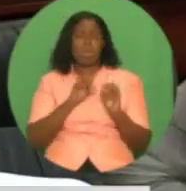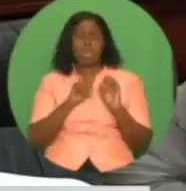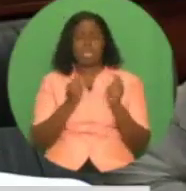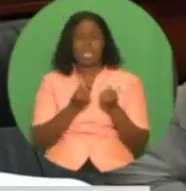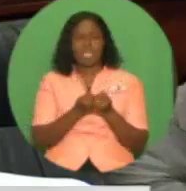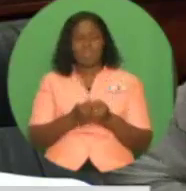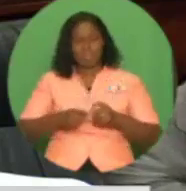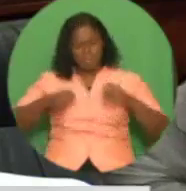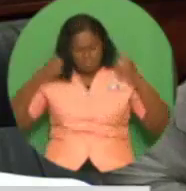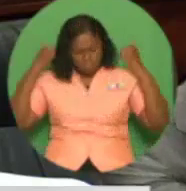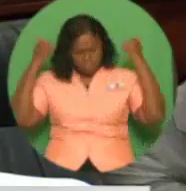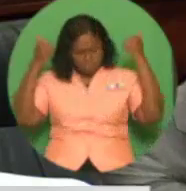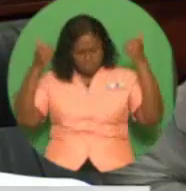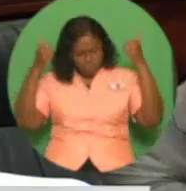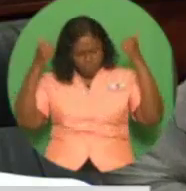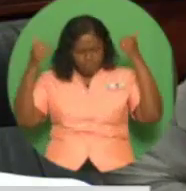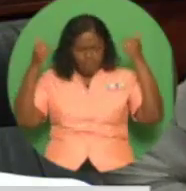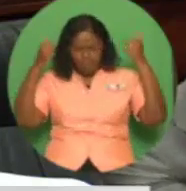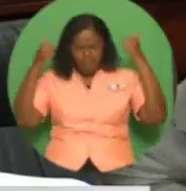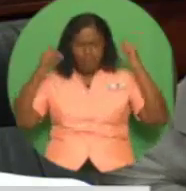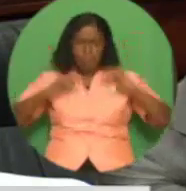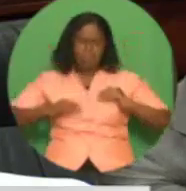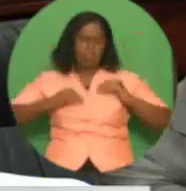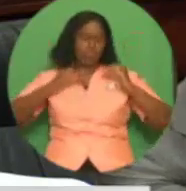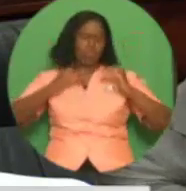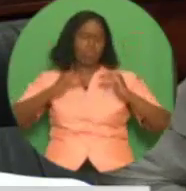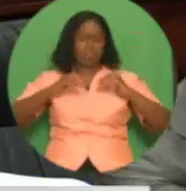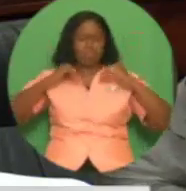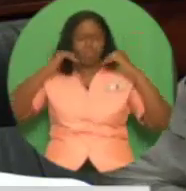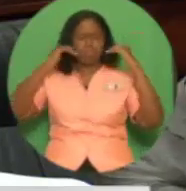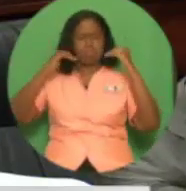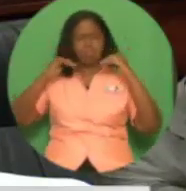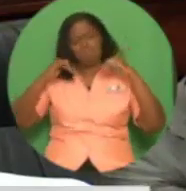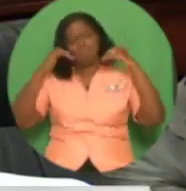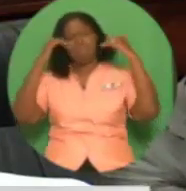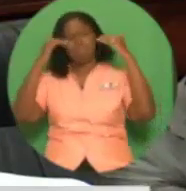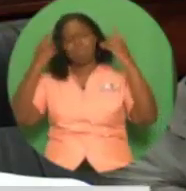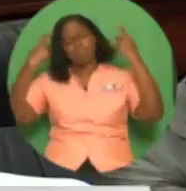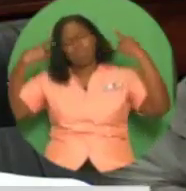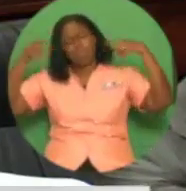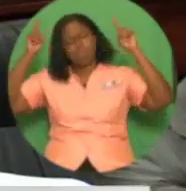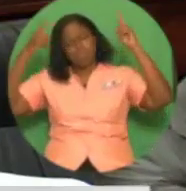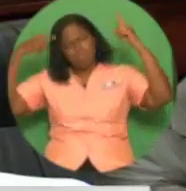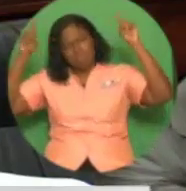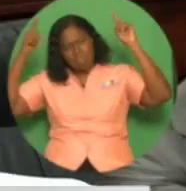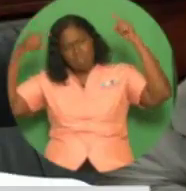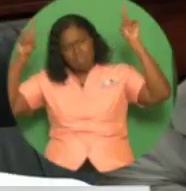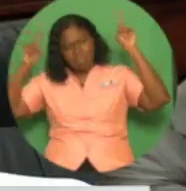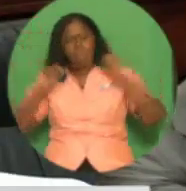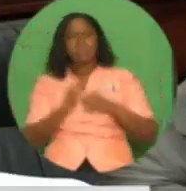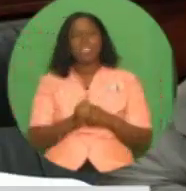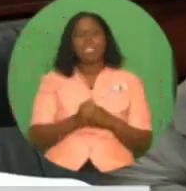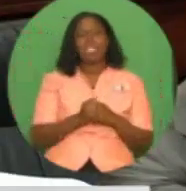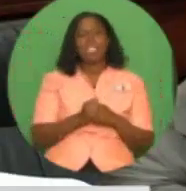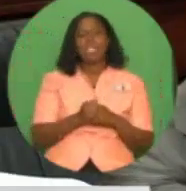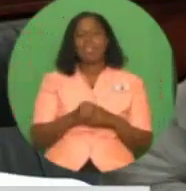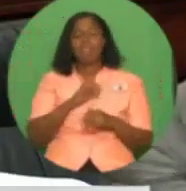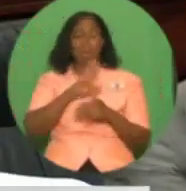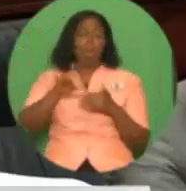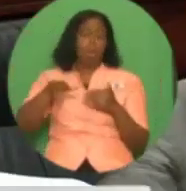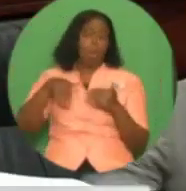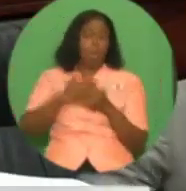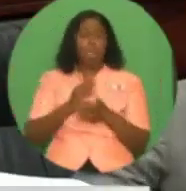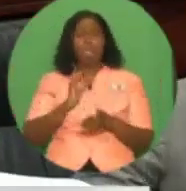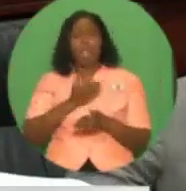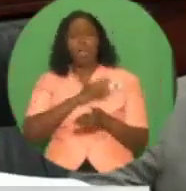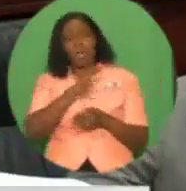level of tournaments. I assure this Honorable House, by extension the national community, that all of our national teams will be